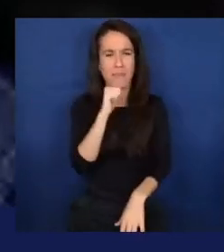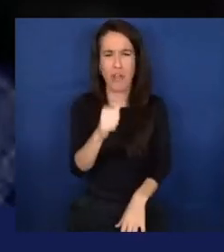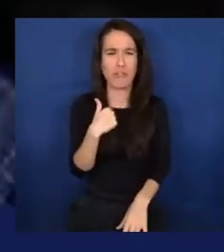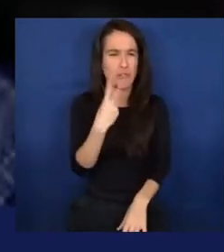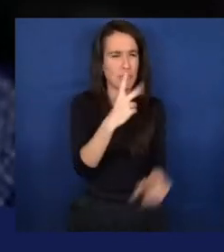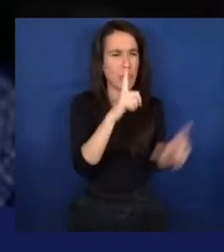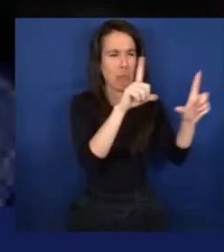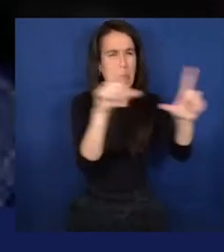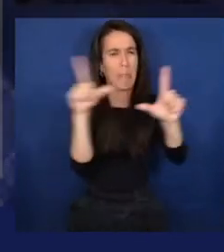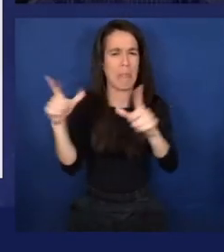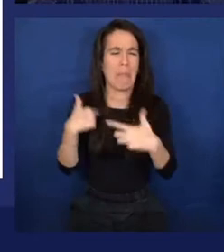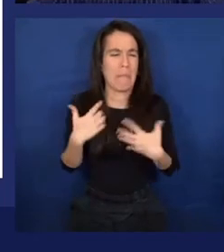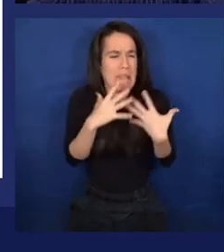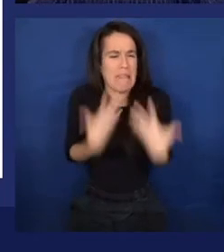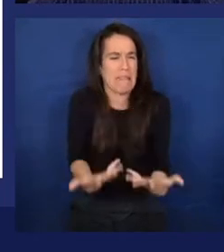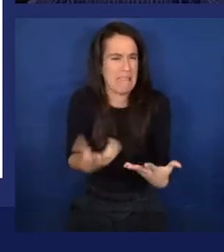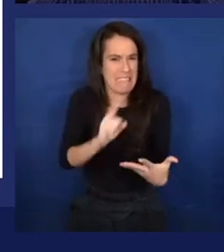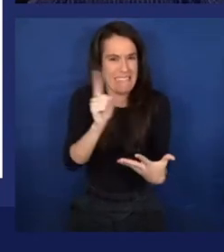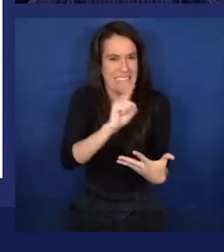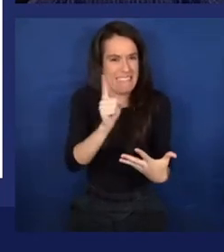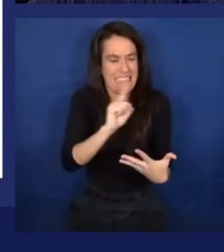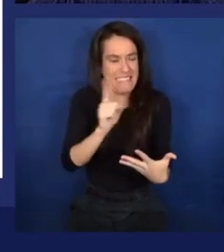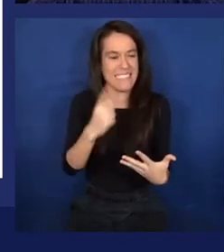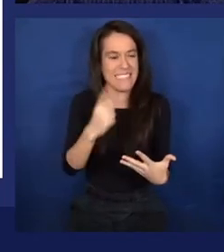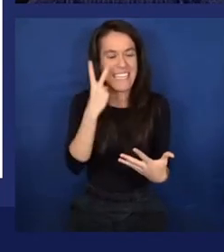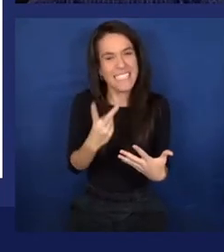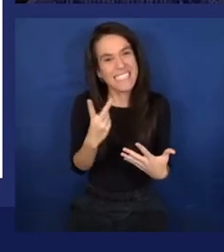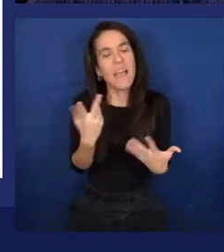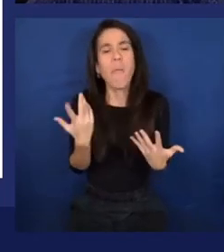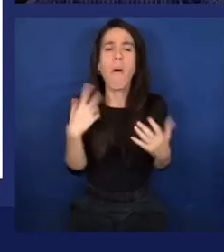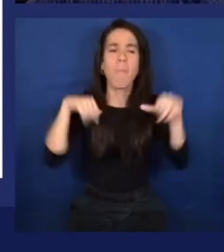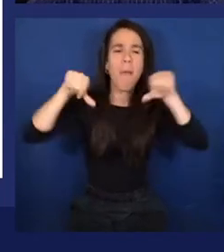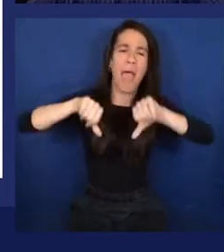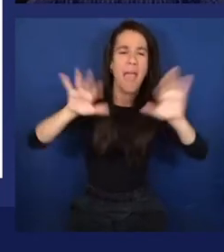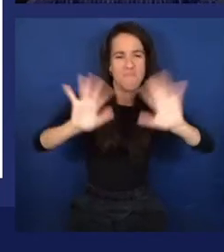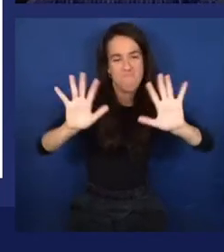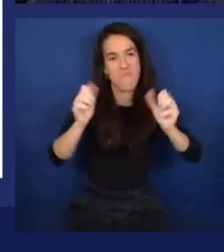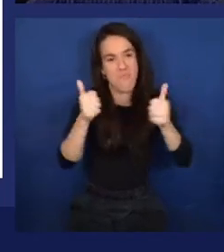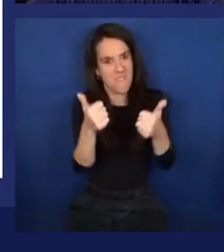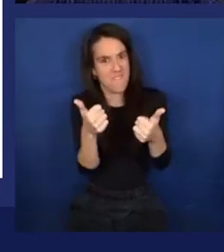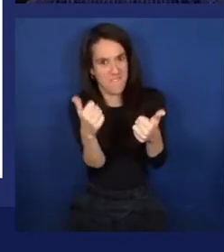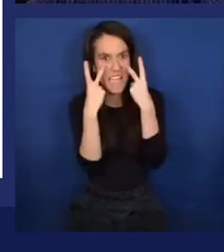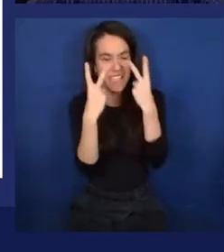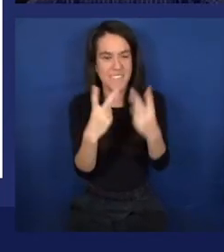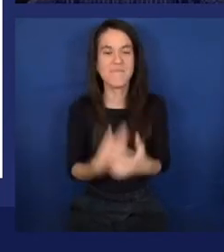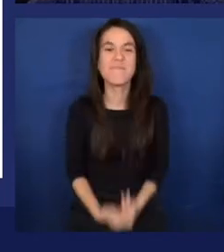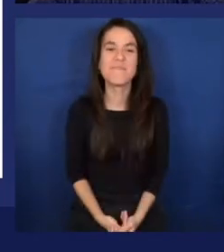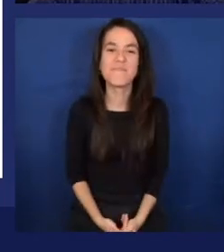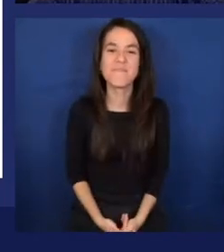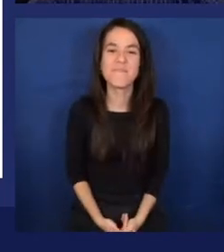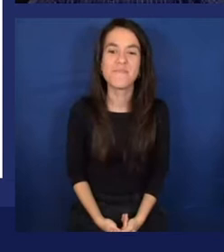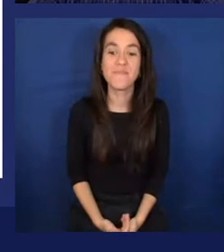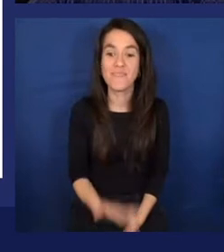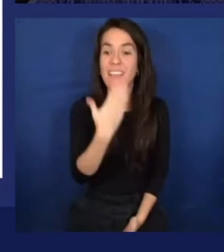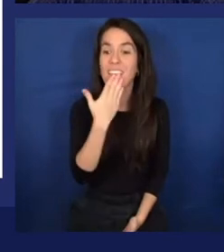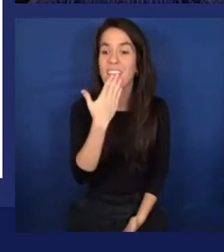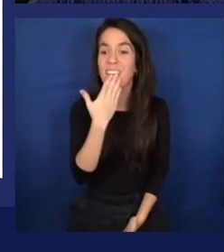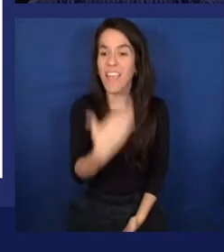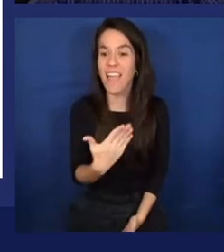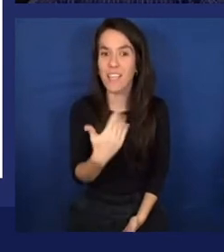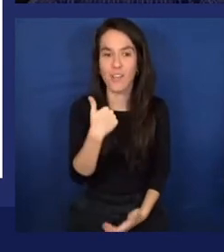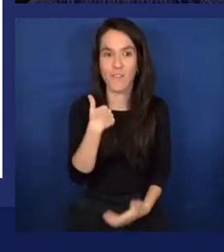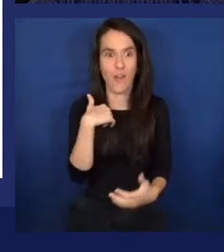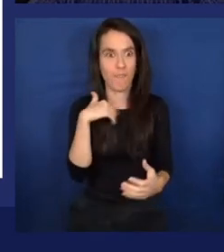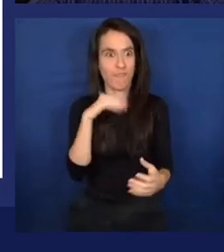there's many monitors for me, but that's not a bad thing either. Thanks so much for letting me participate in this. It's a great